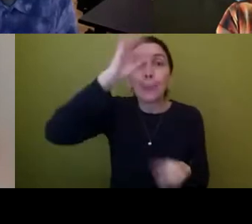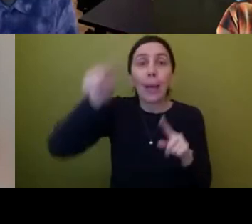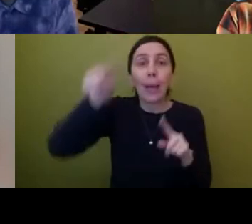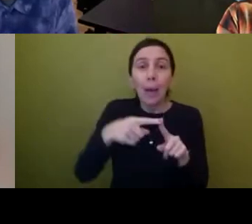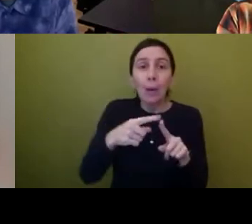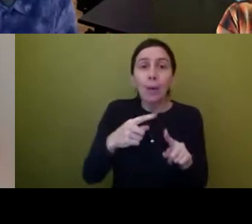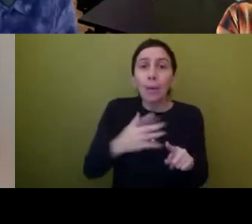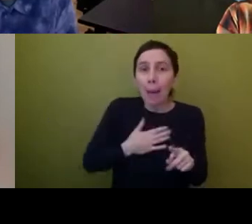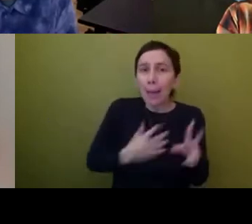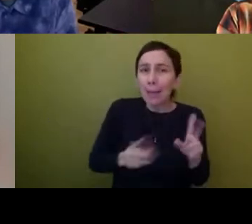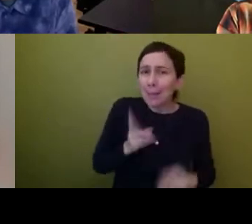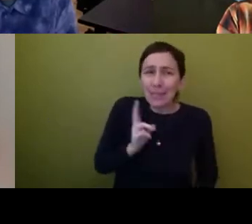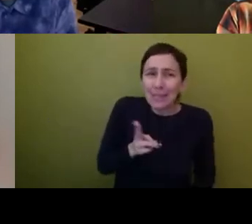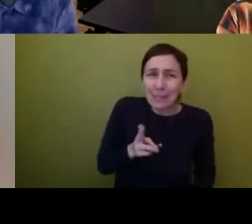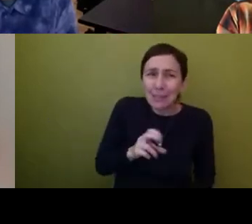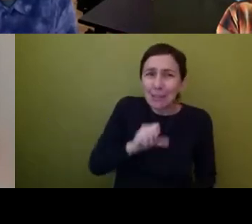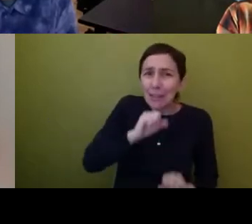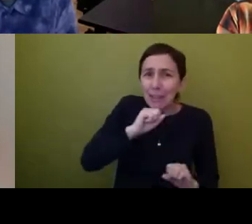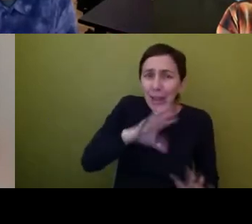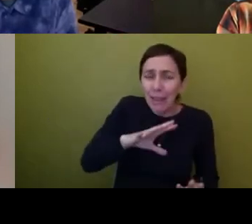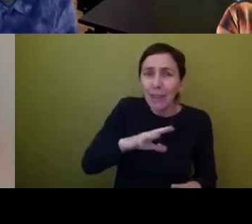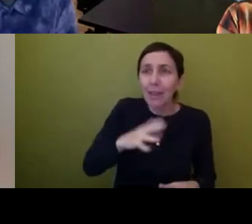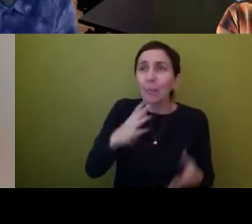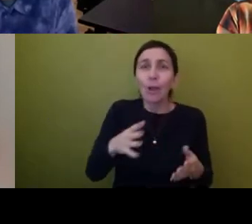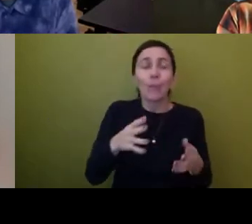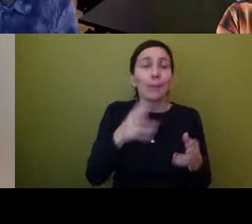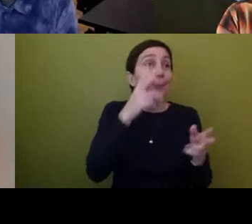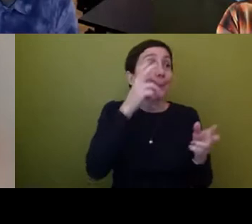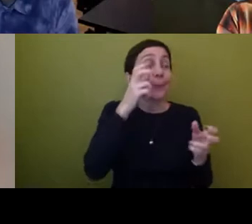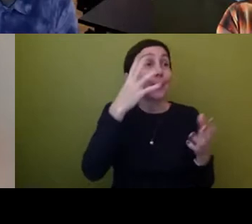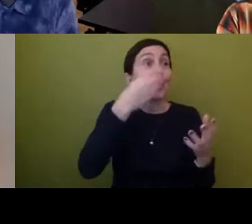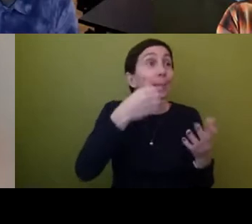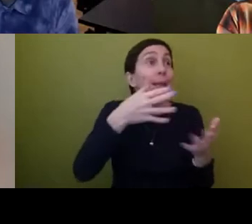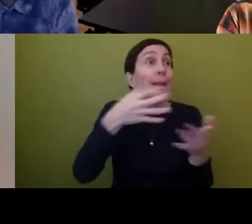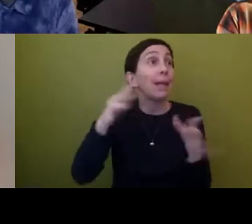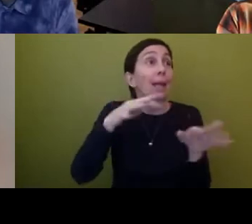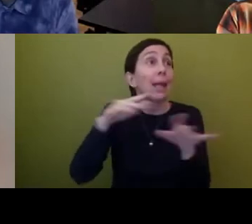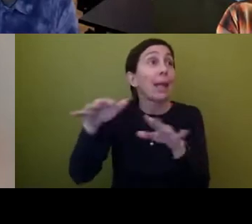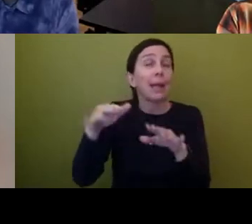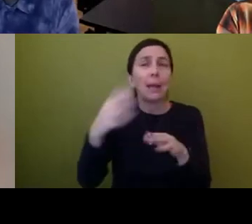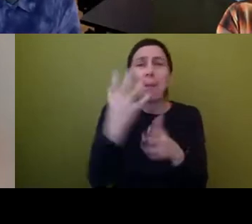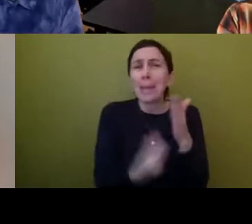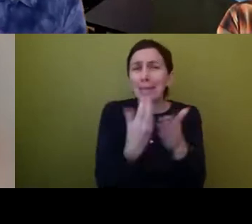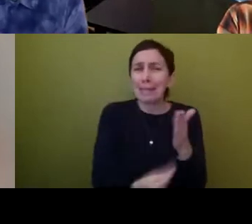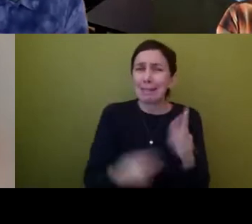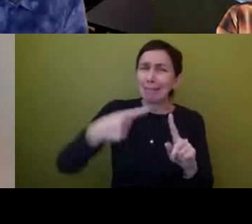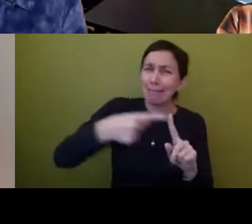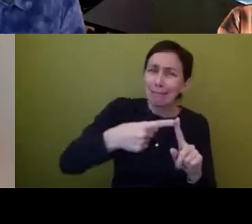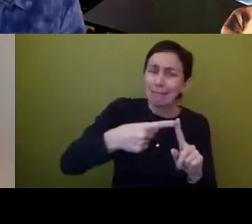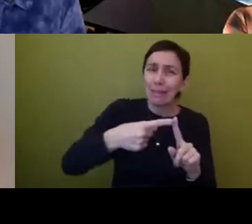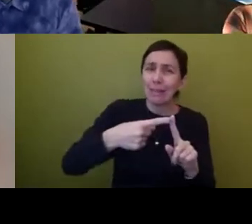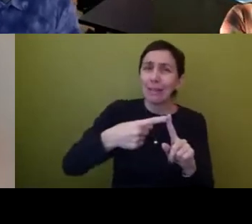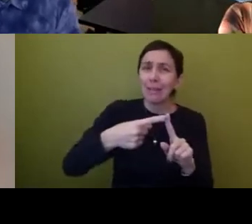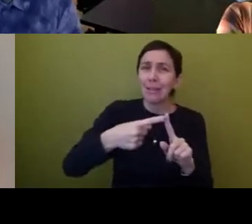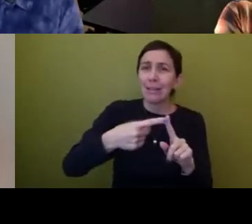only getting like, probably like, I don't know, 95% of what that object is. Cause it's out of its context.